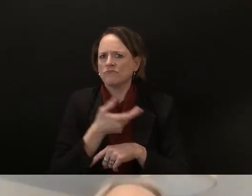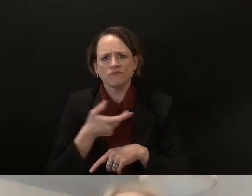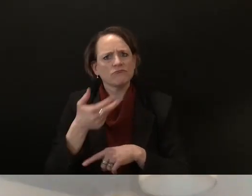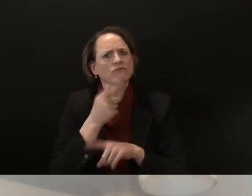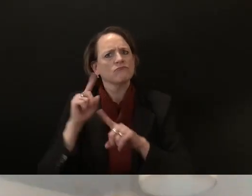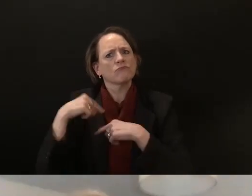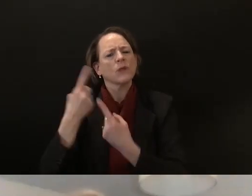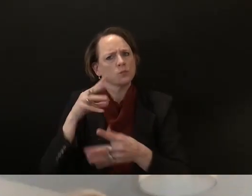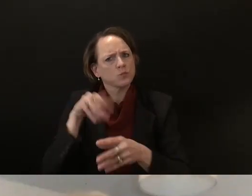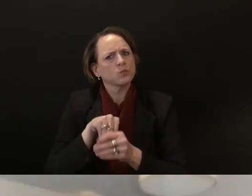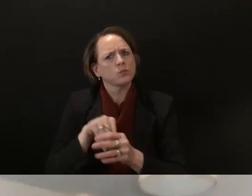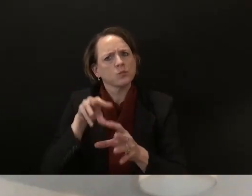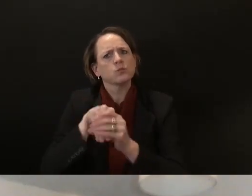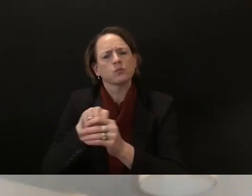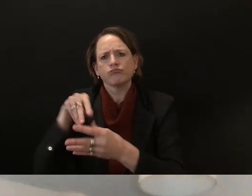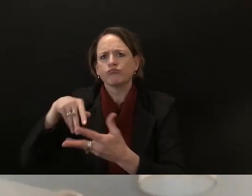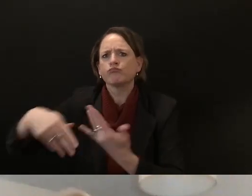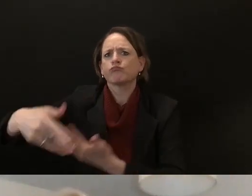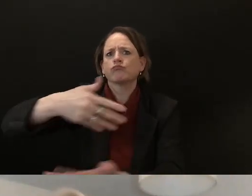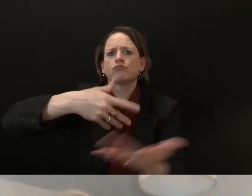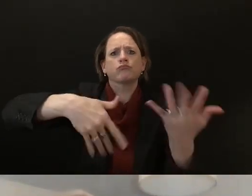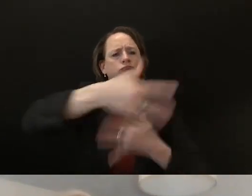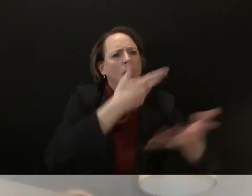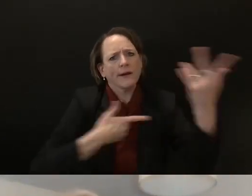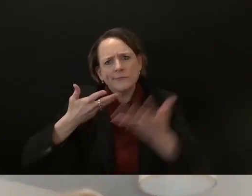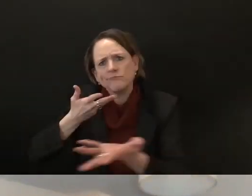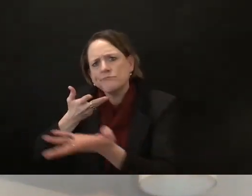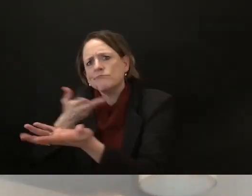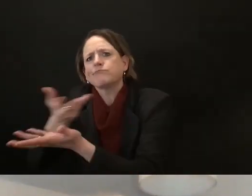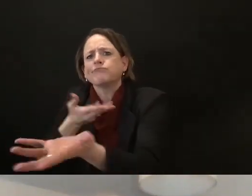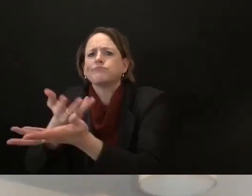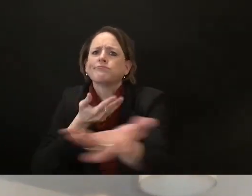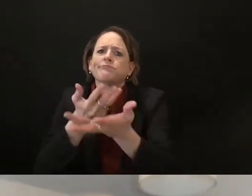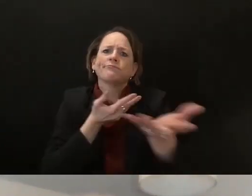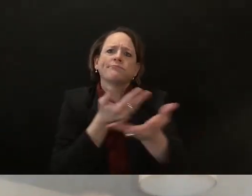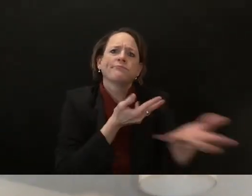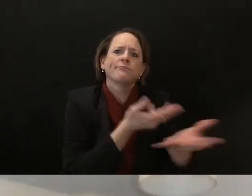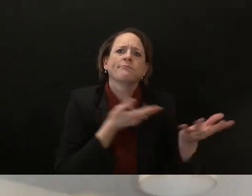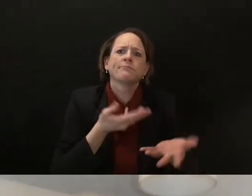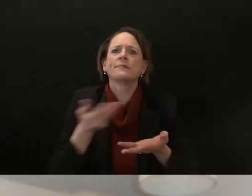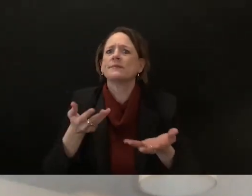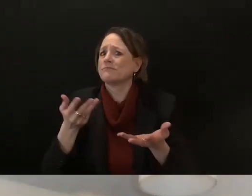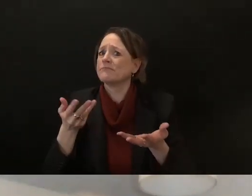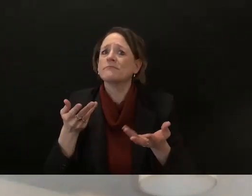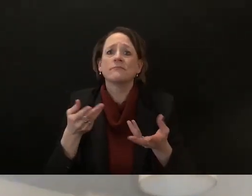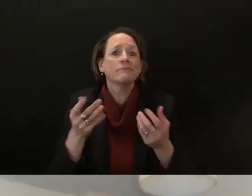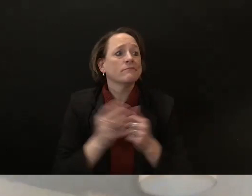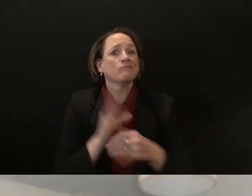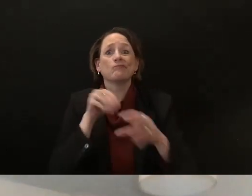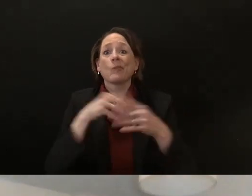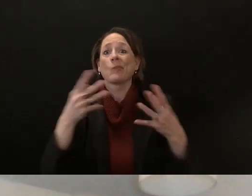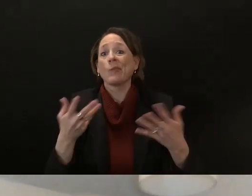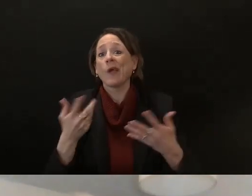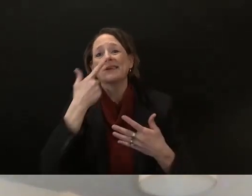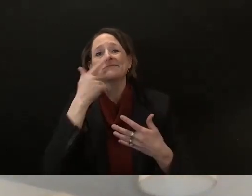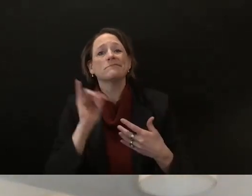districts whether it would be a some kind of festival or you know or a city meeting